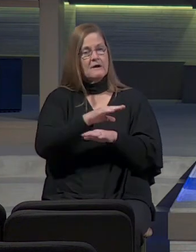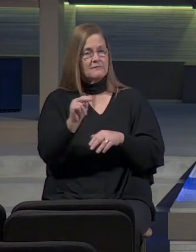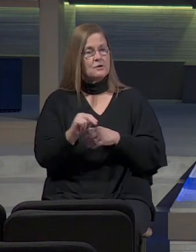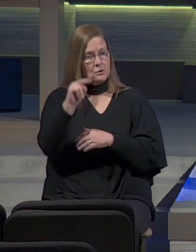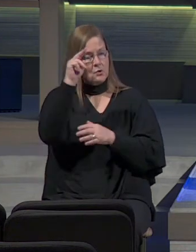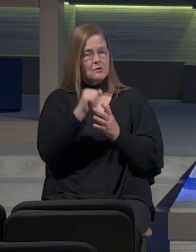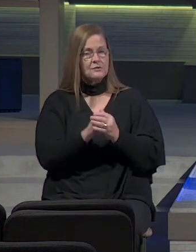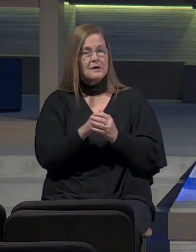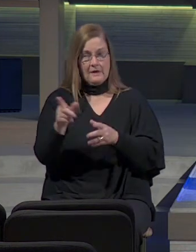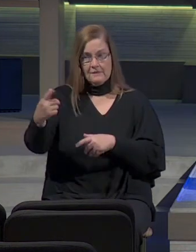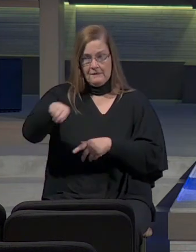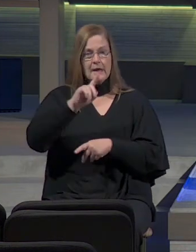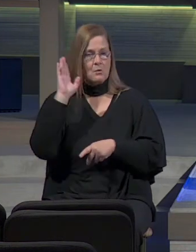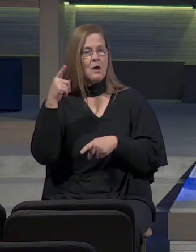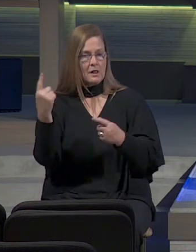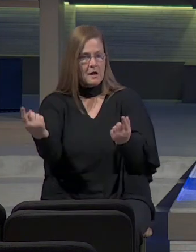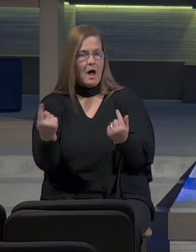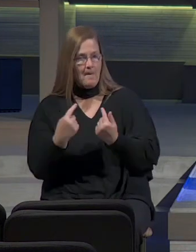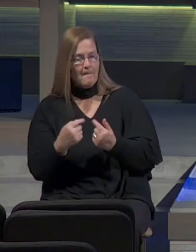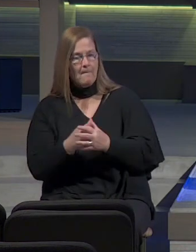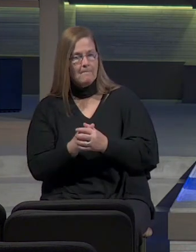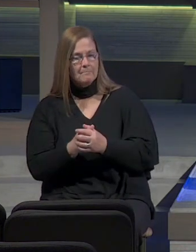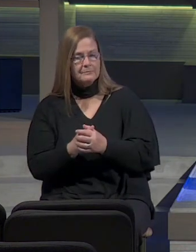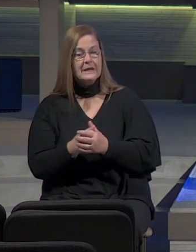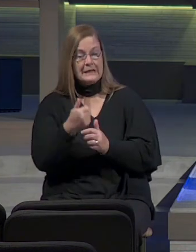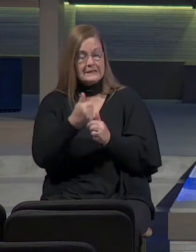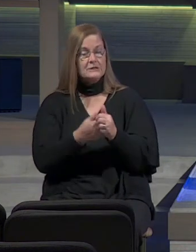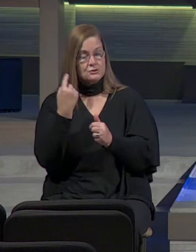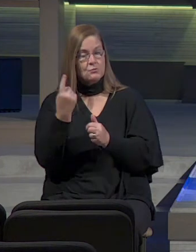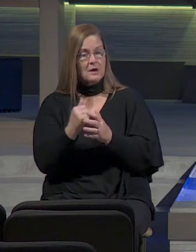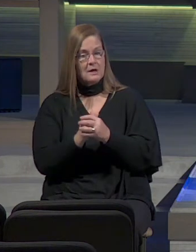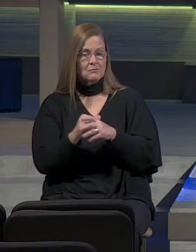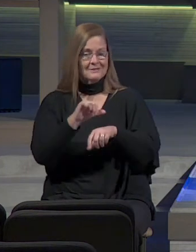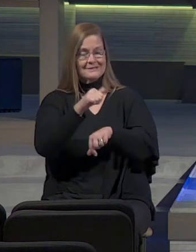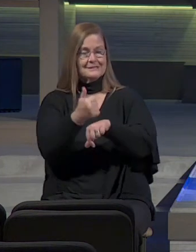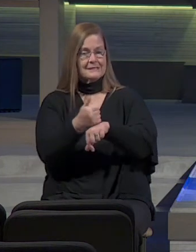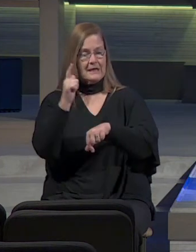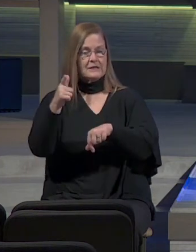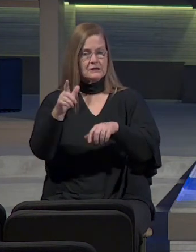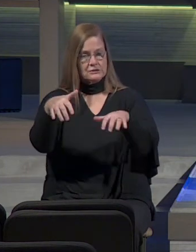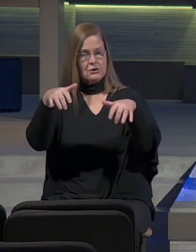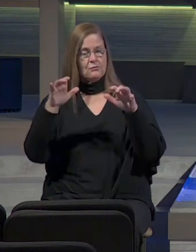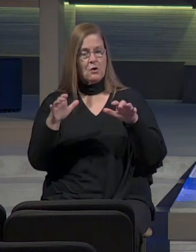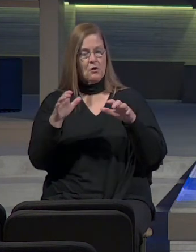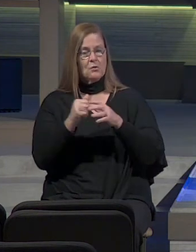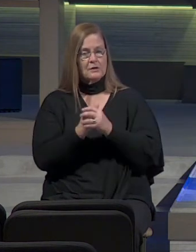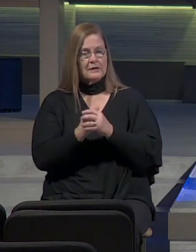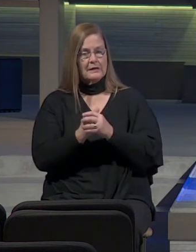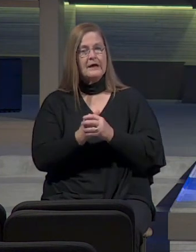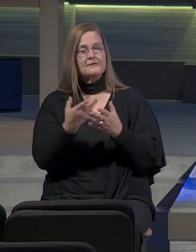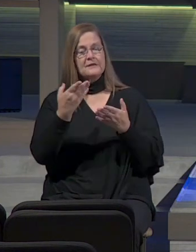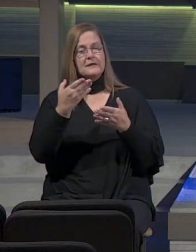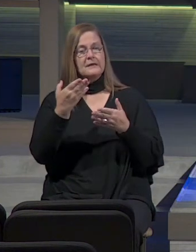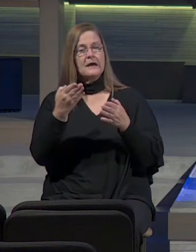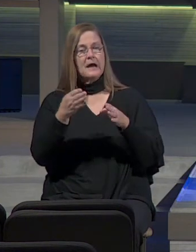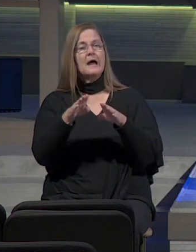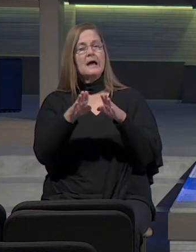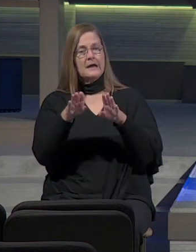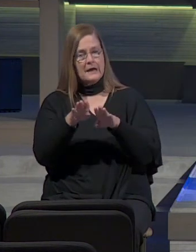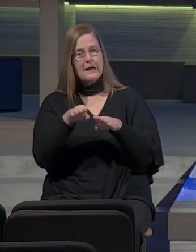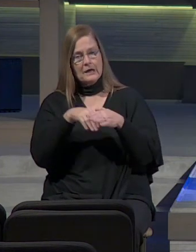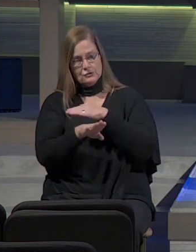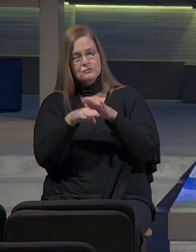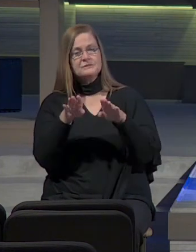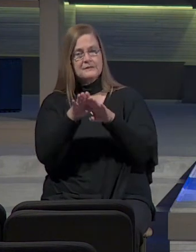they will come and they will each one set his throne at the entrance of the gates of Jerusalem and against all its